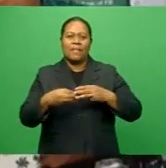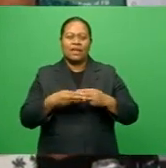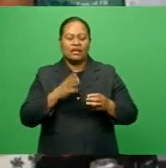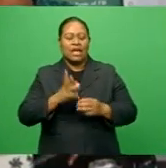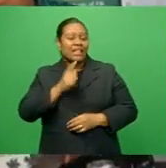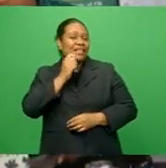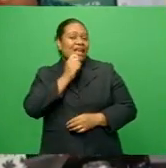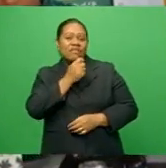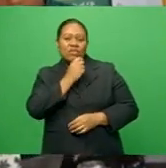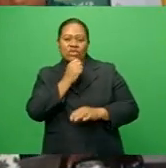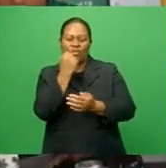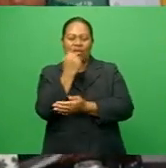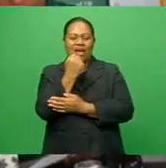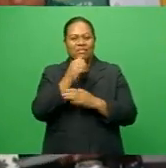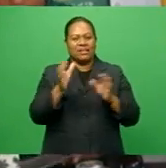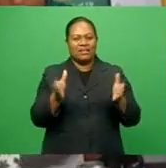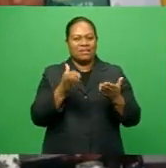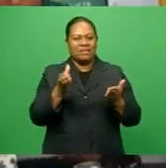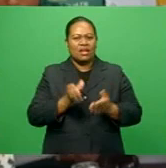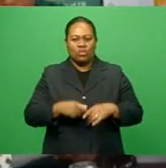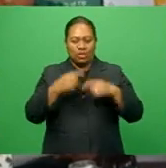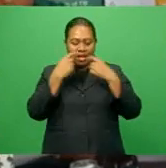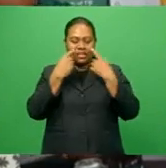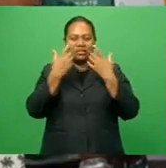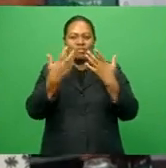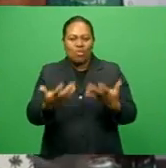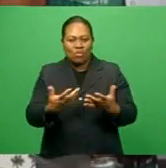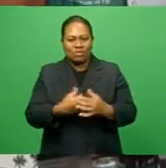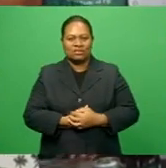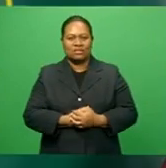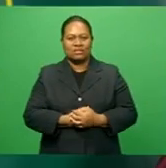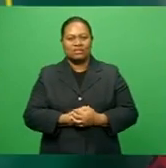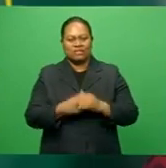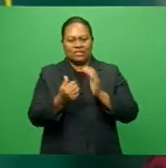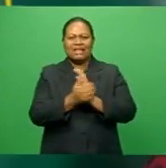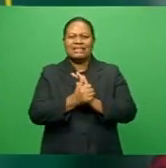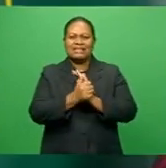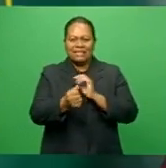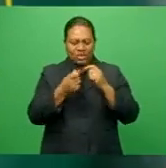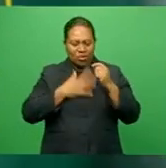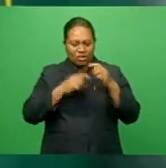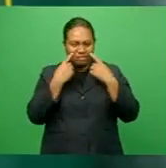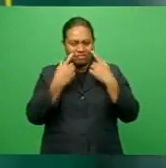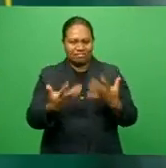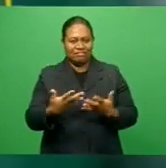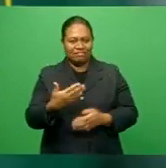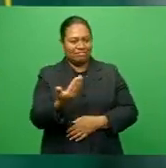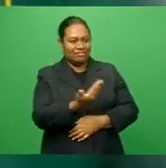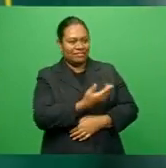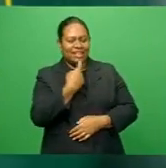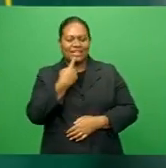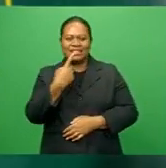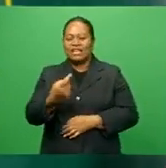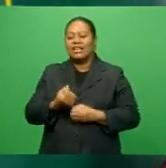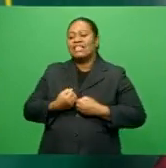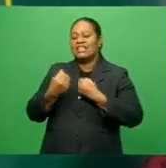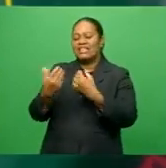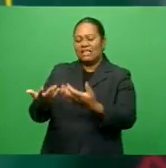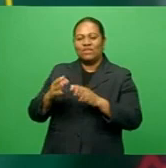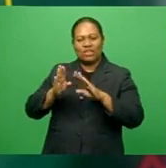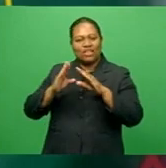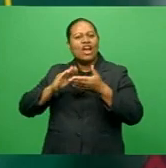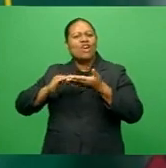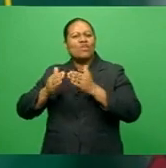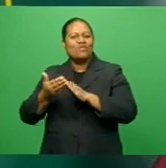rugby players will get the much-needed exposure to develop their skills. And also we know that we are giving back to the community as a whole.